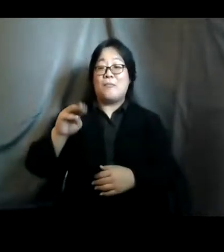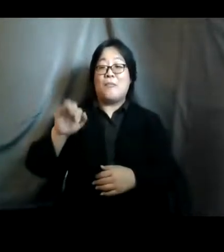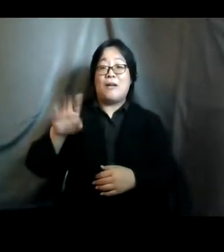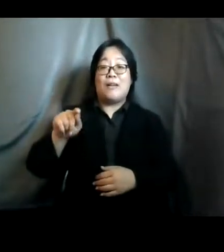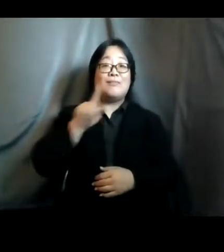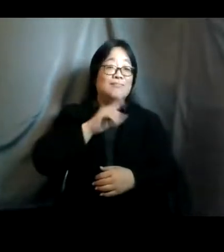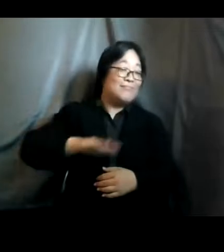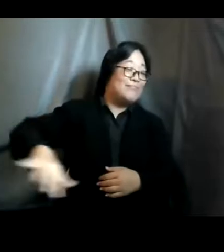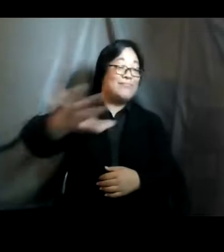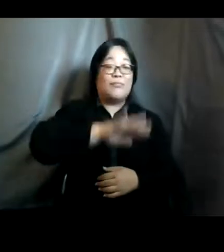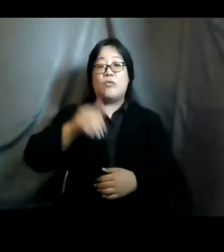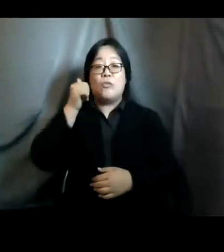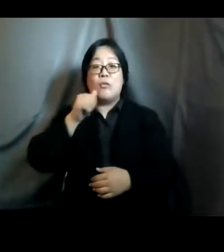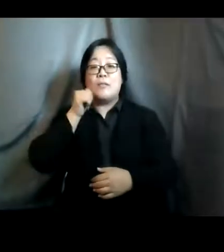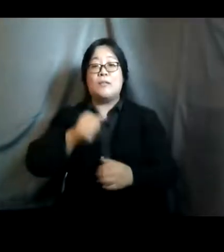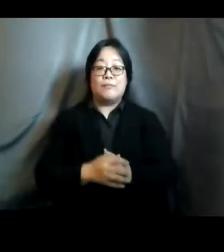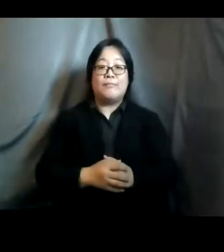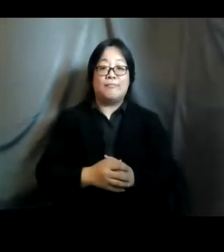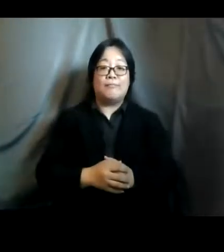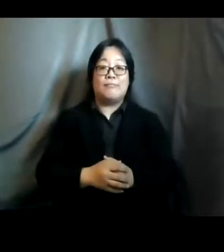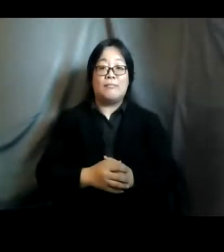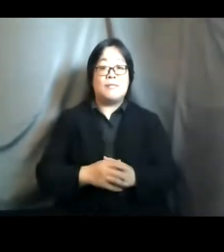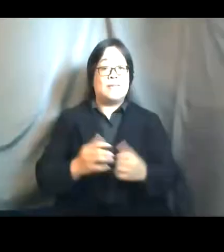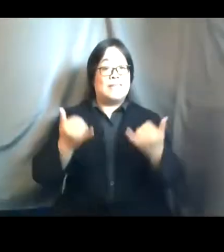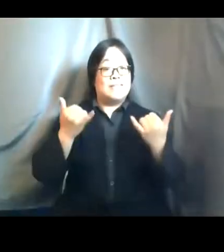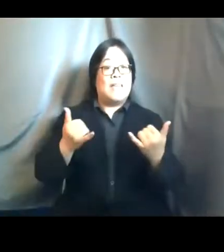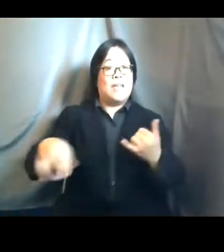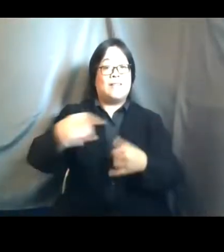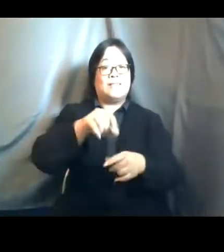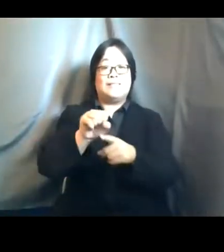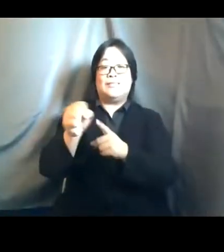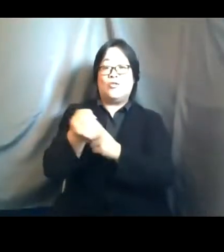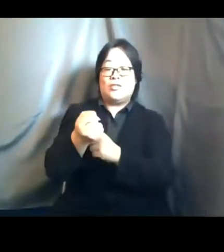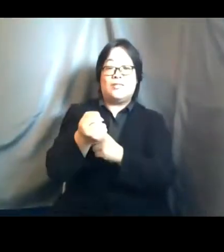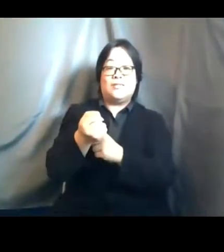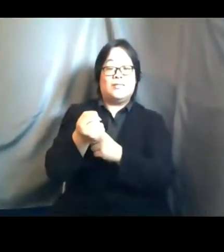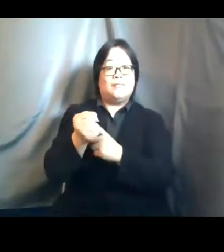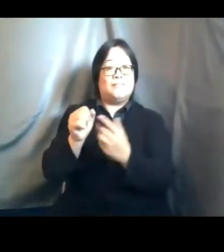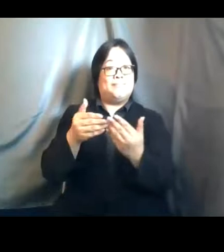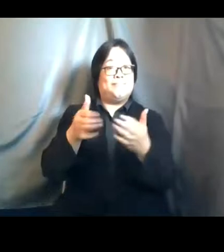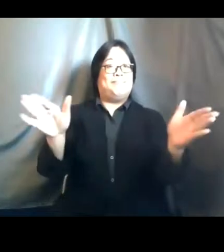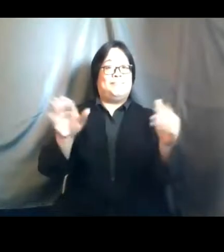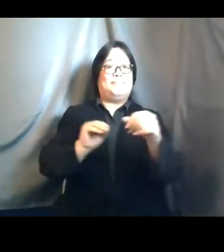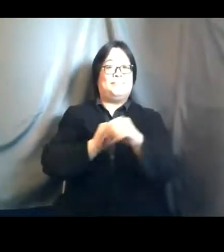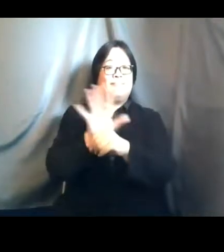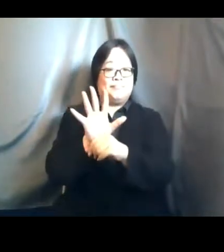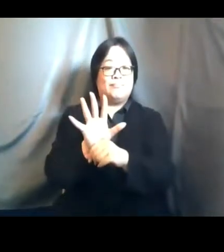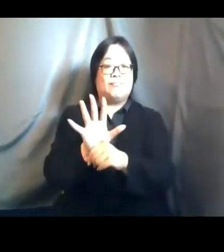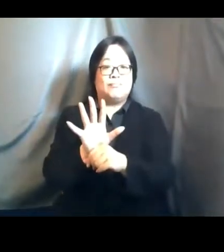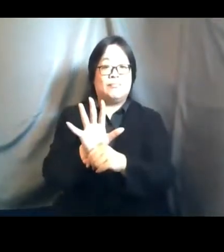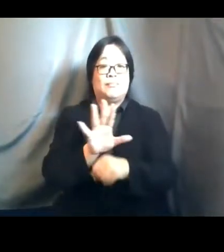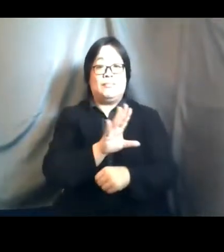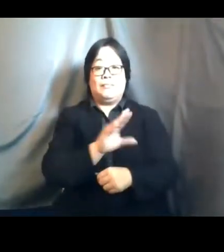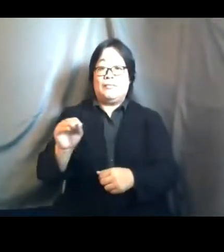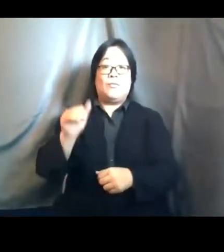women placing them at increased increased risk and exposure to infection for us women in